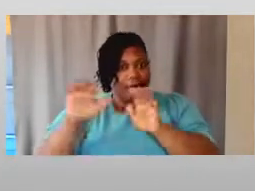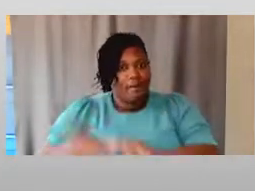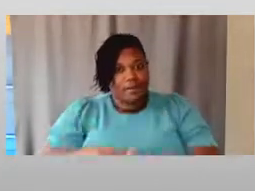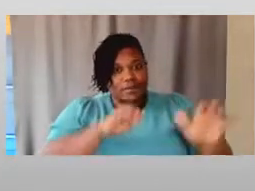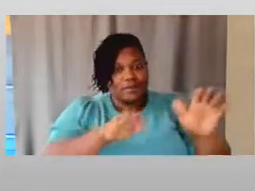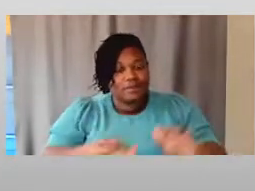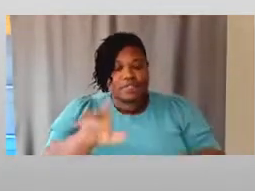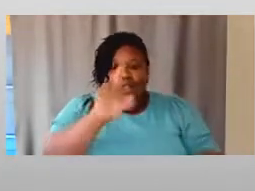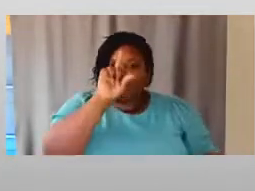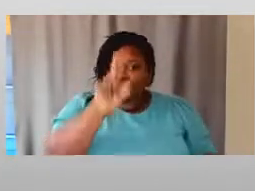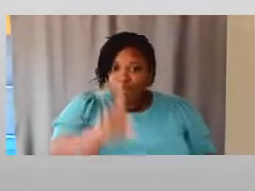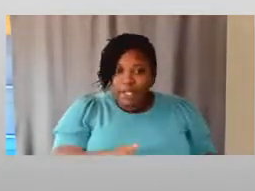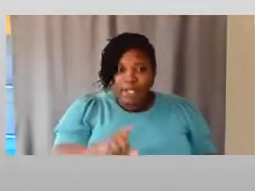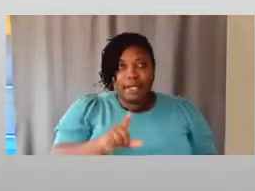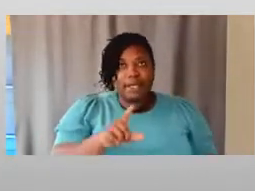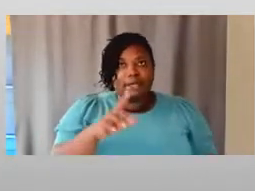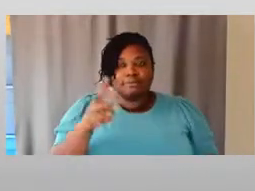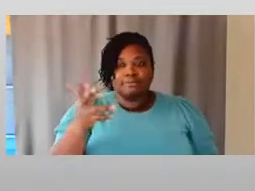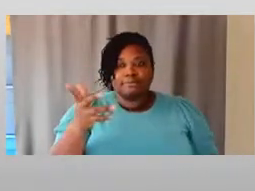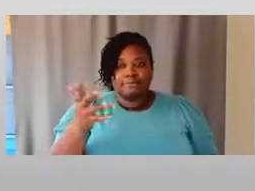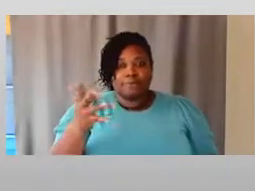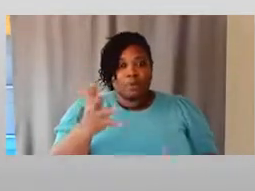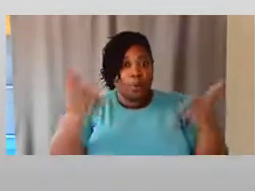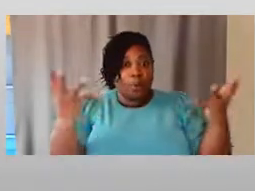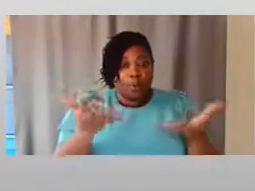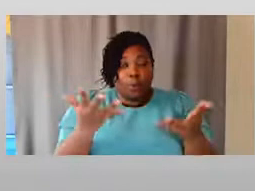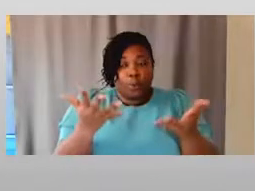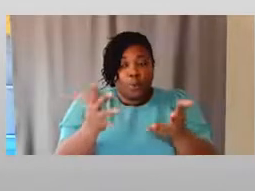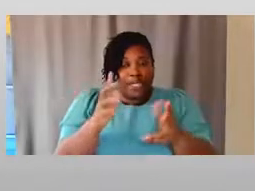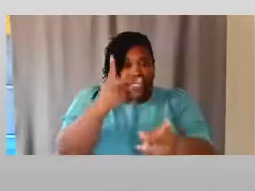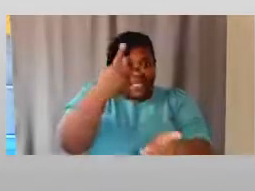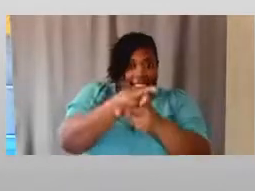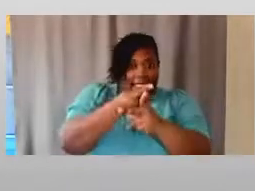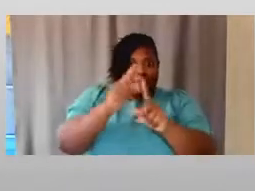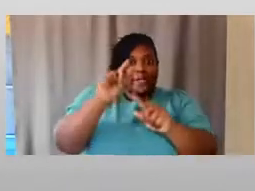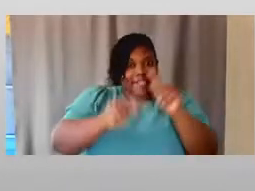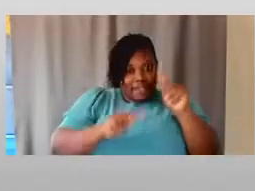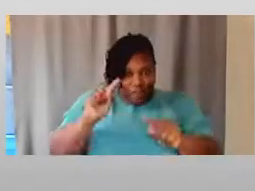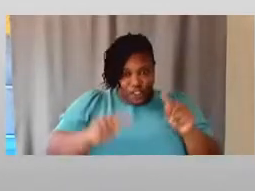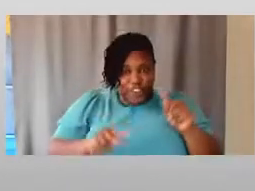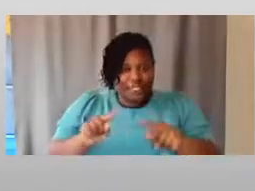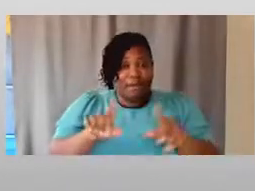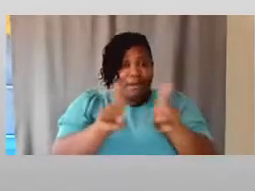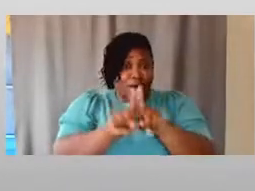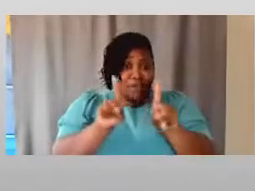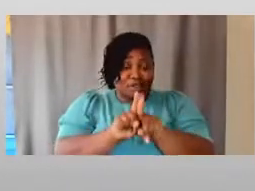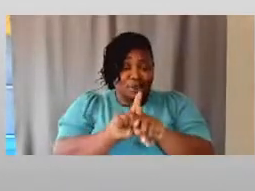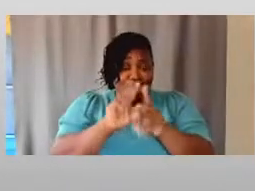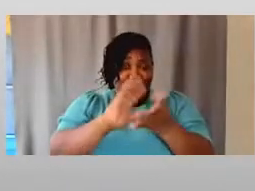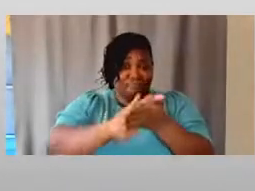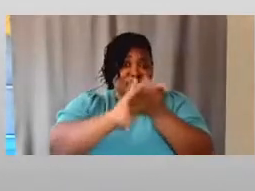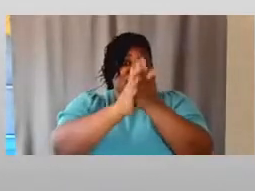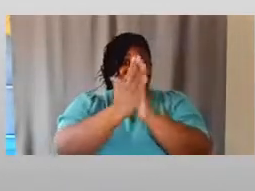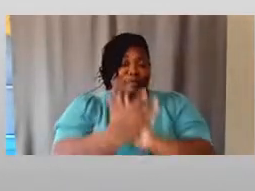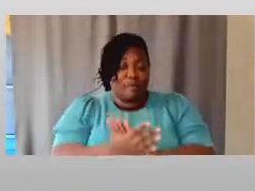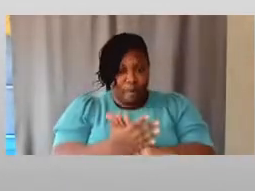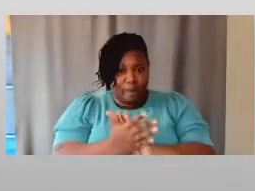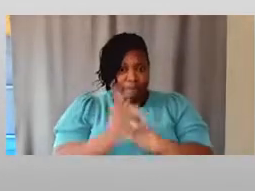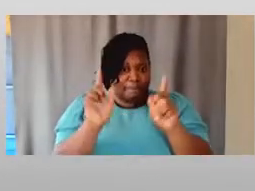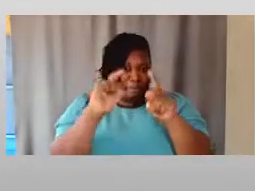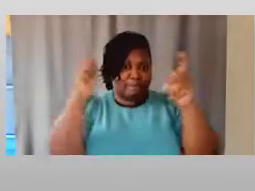that really, or would keep that diversity and transform it into equity. And so,